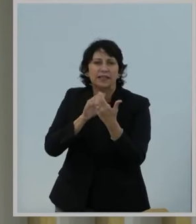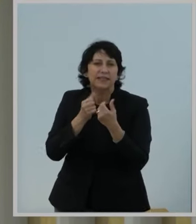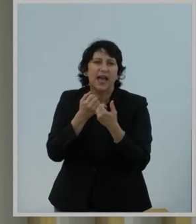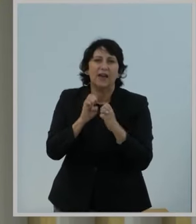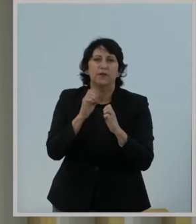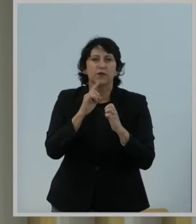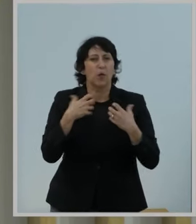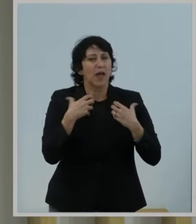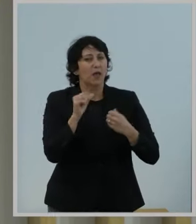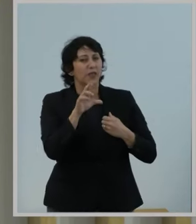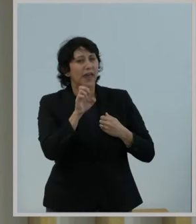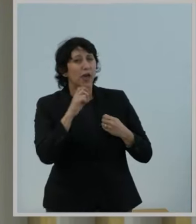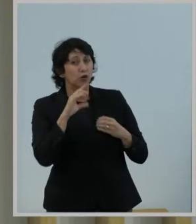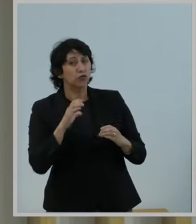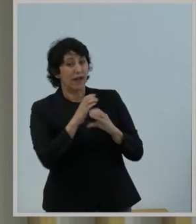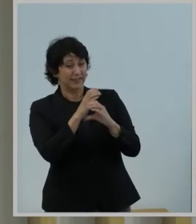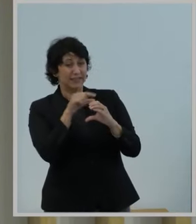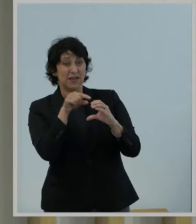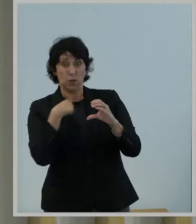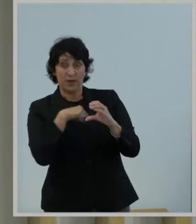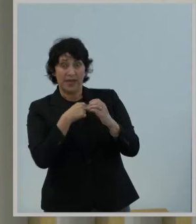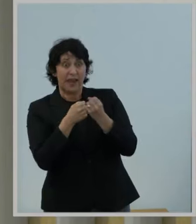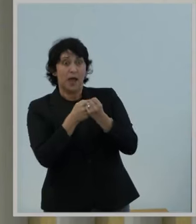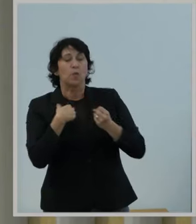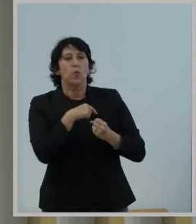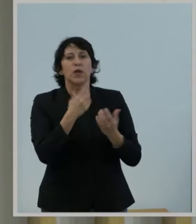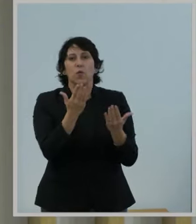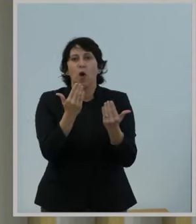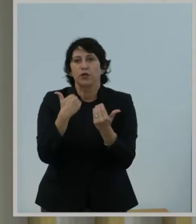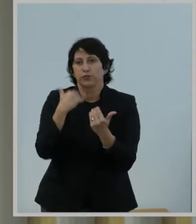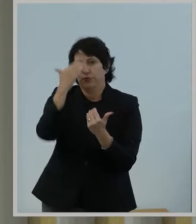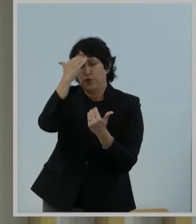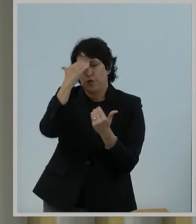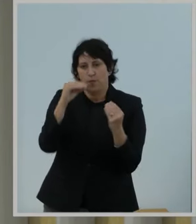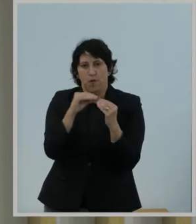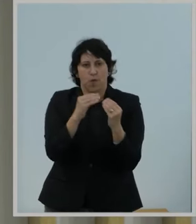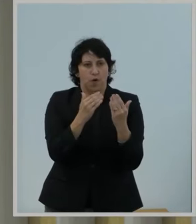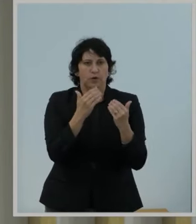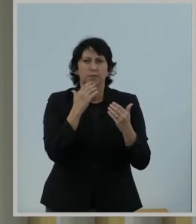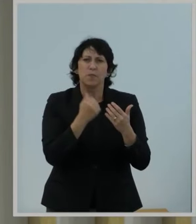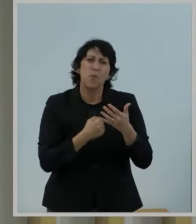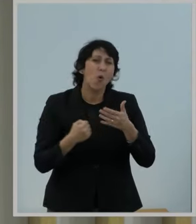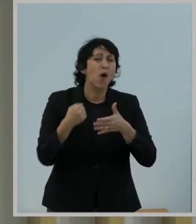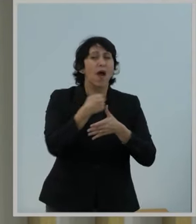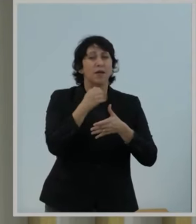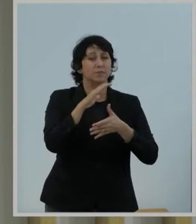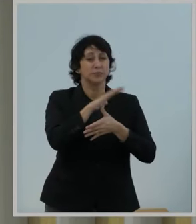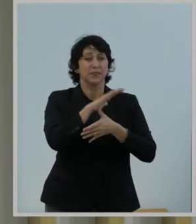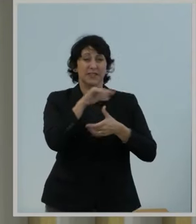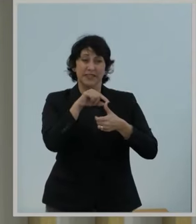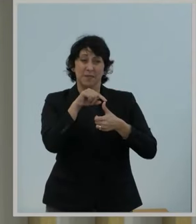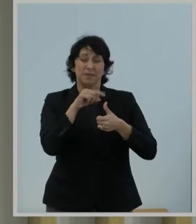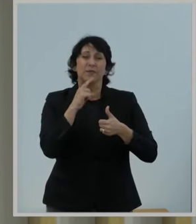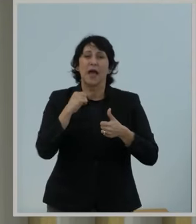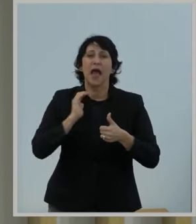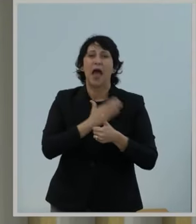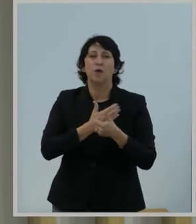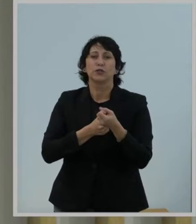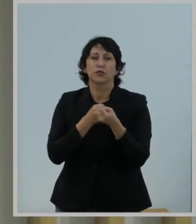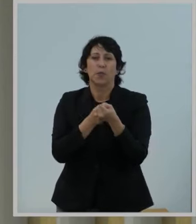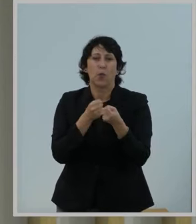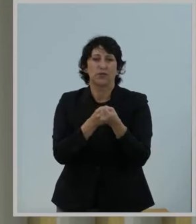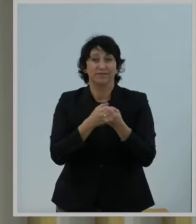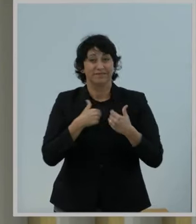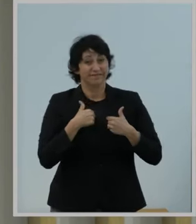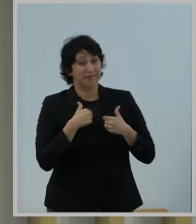crisis, we want to know. Above all, we want to offer our support because take it